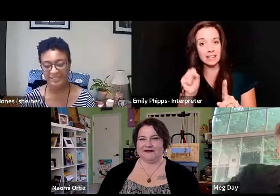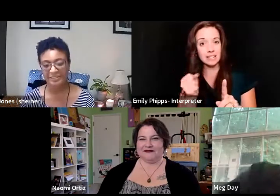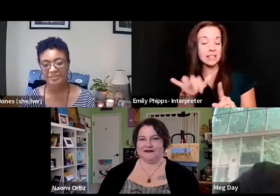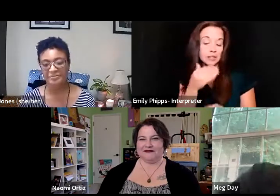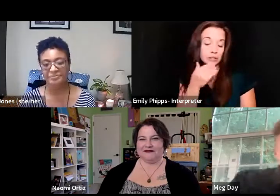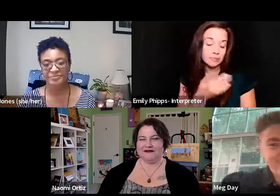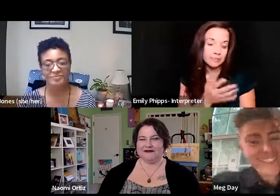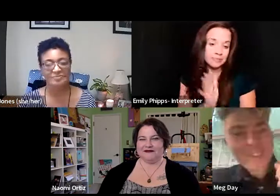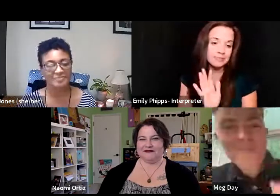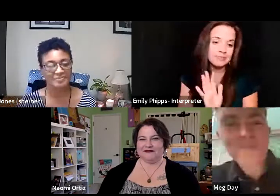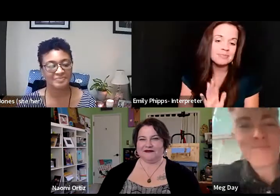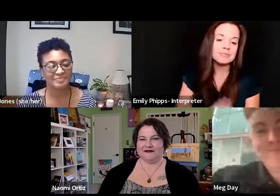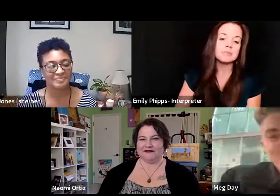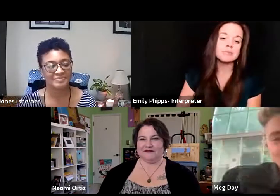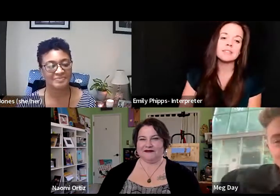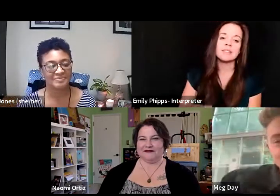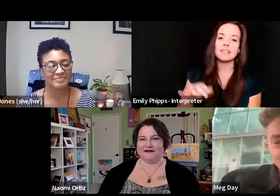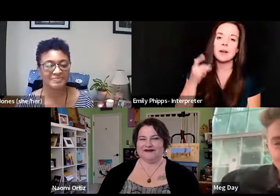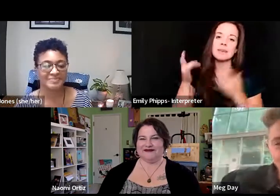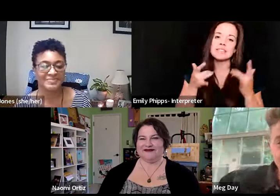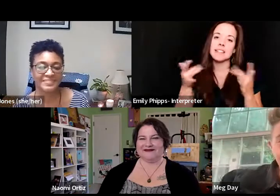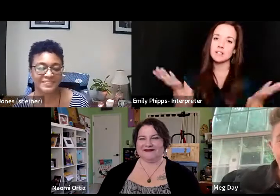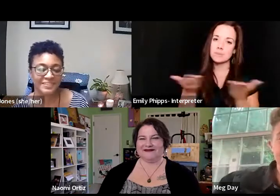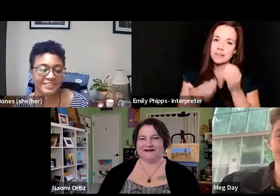Yeah, and just really excited to be here.